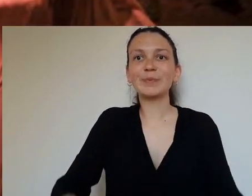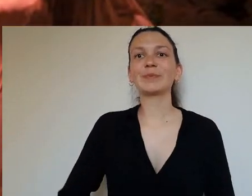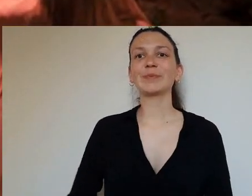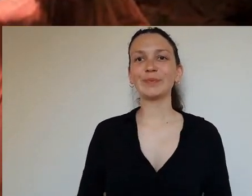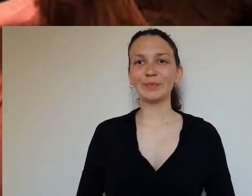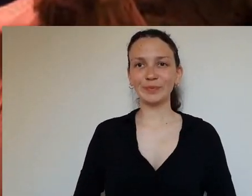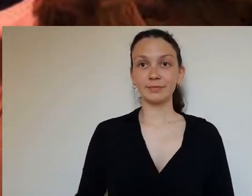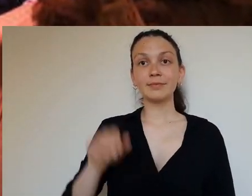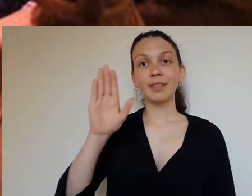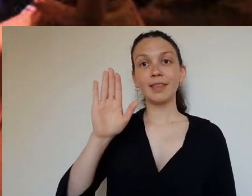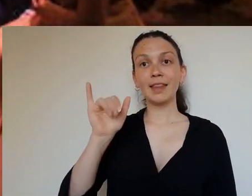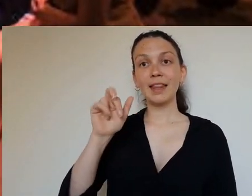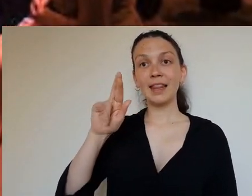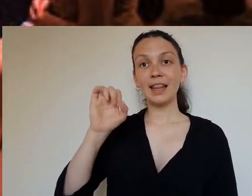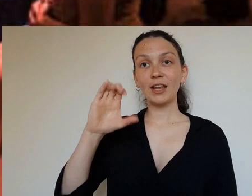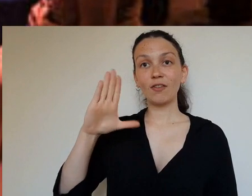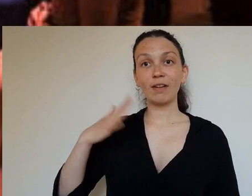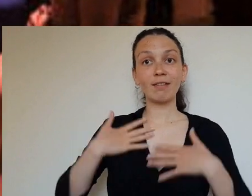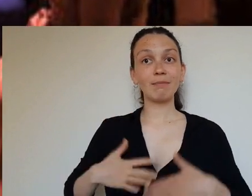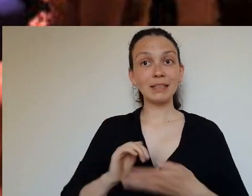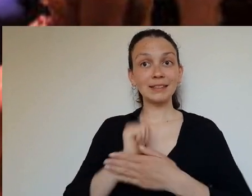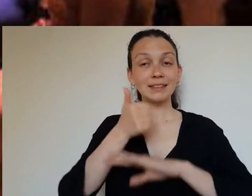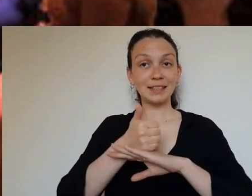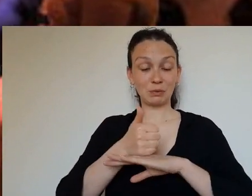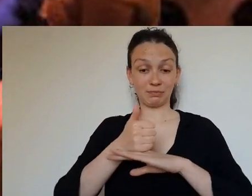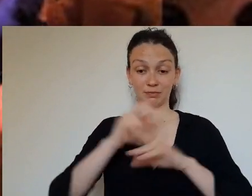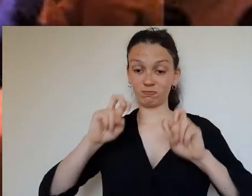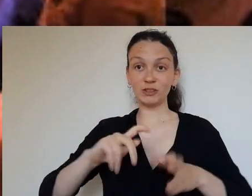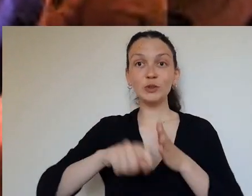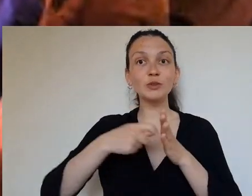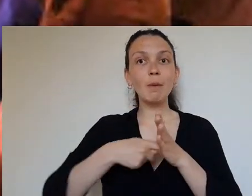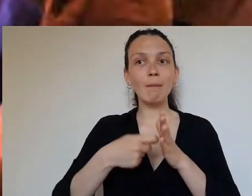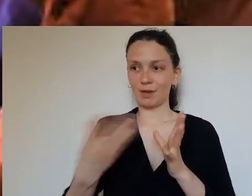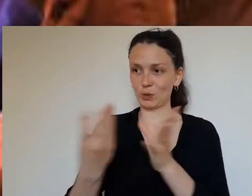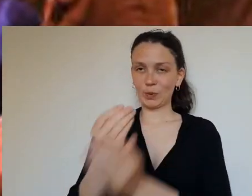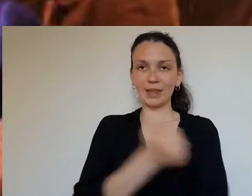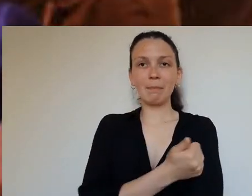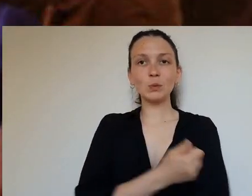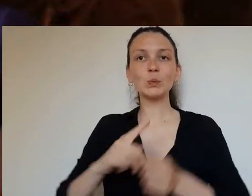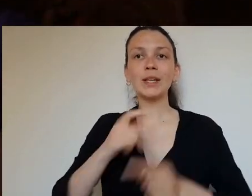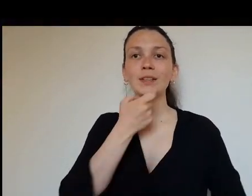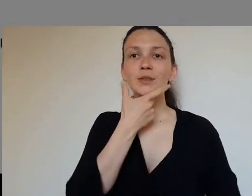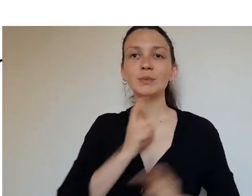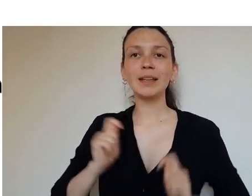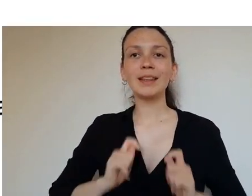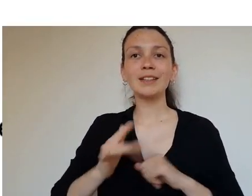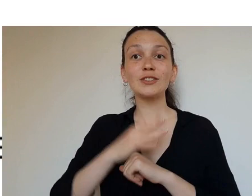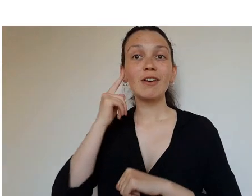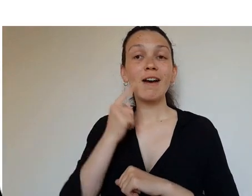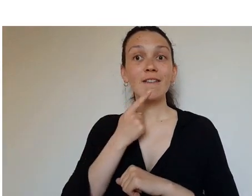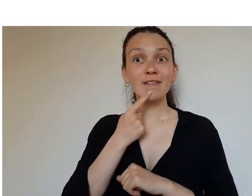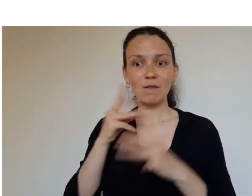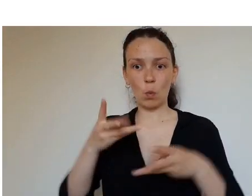Lyrical Bodies began as a research project that aimed to work with Amanda and Dublin Theatre of the Deaf to explore interpretations of Deevy's work.